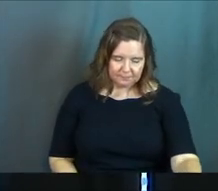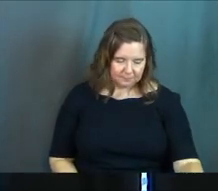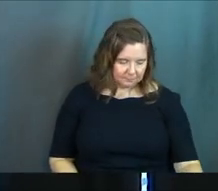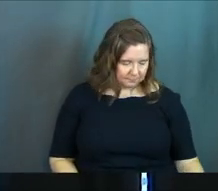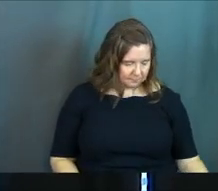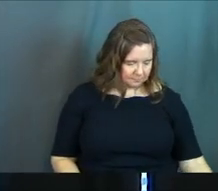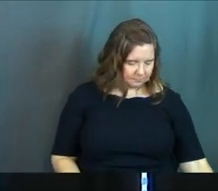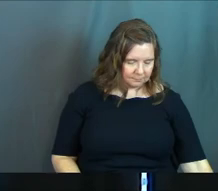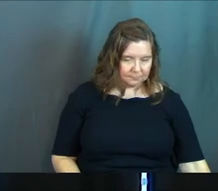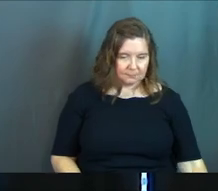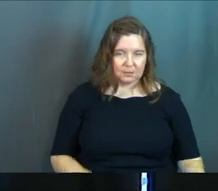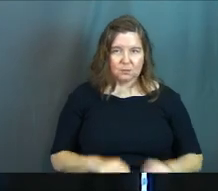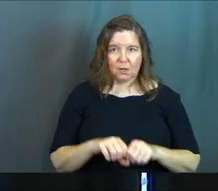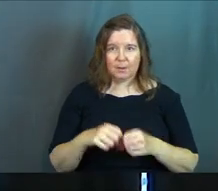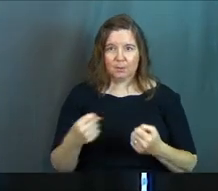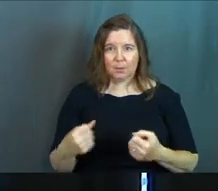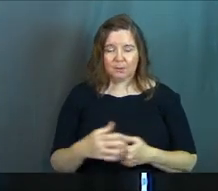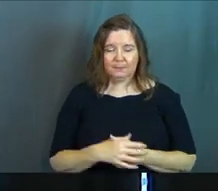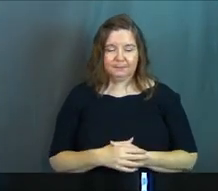It's all been broken.